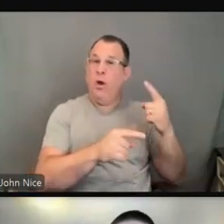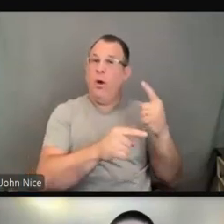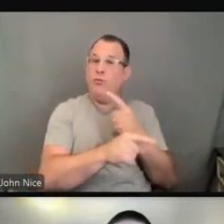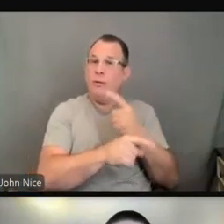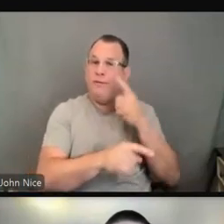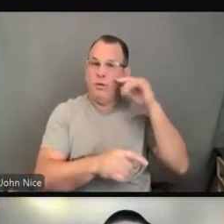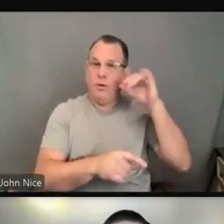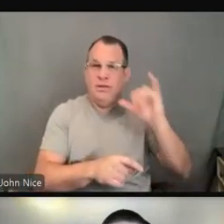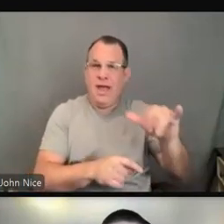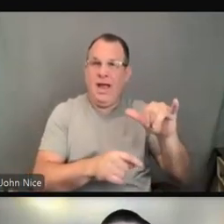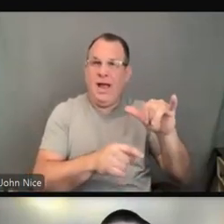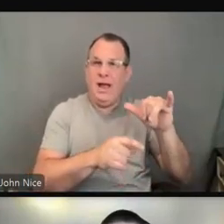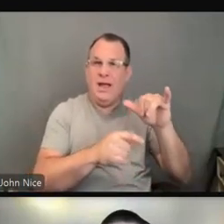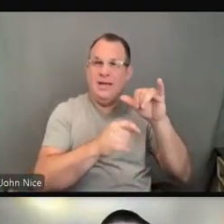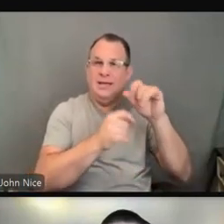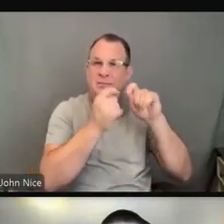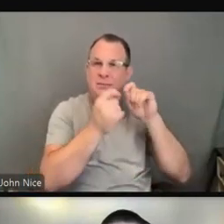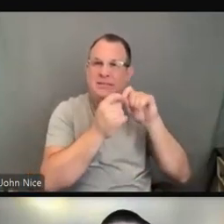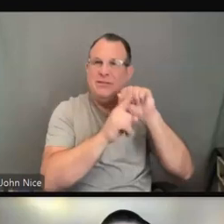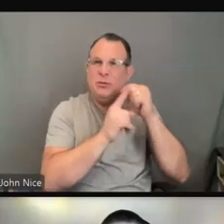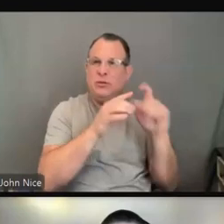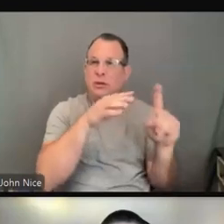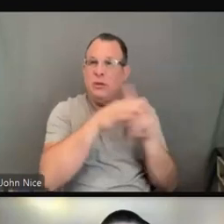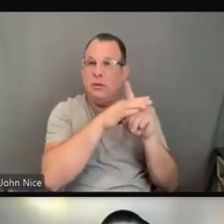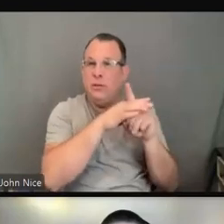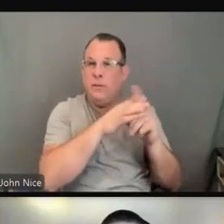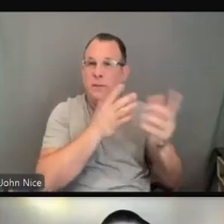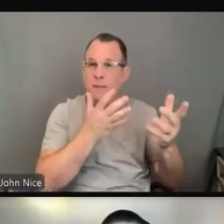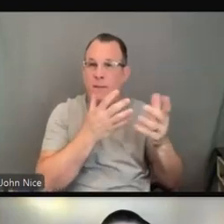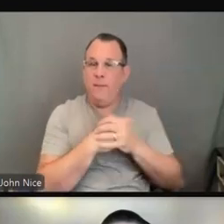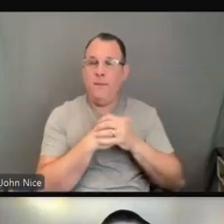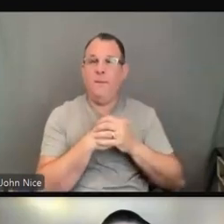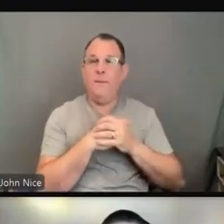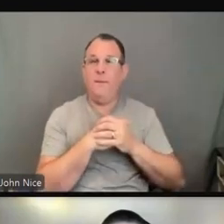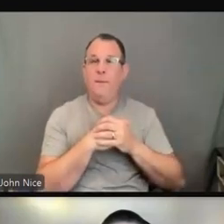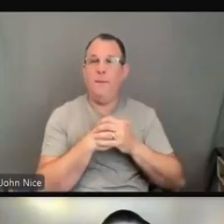The second situation that we just talked about does not apply to minor children.